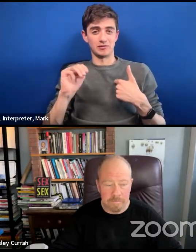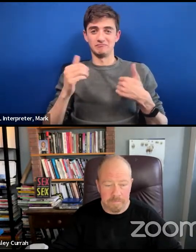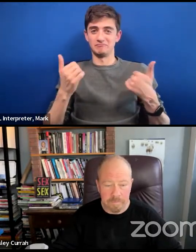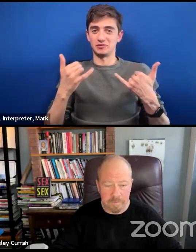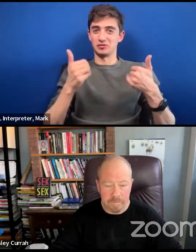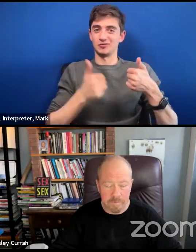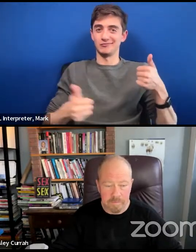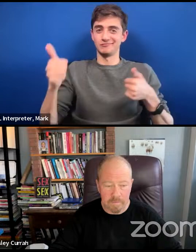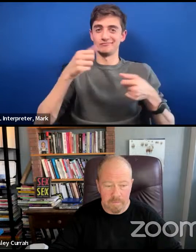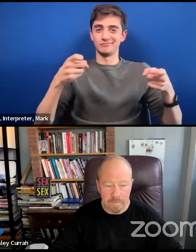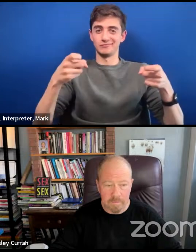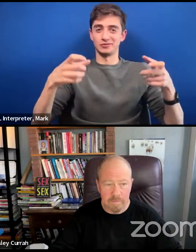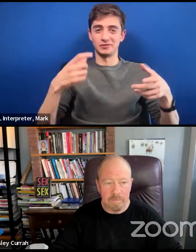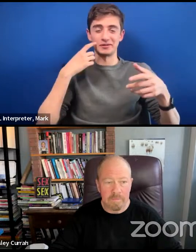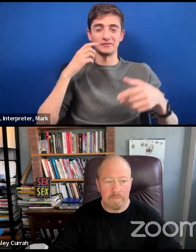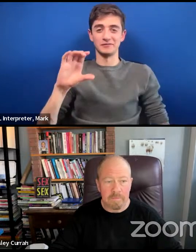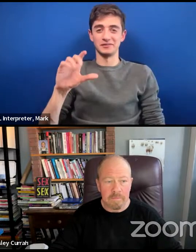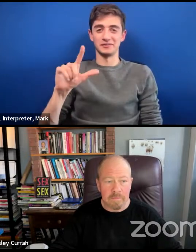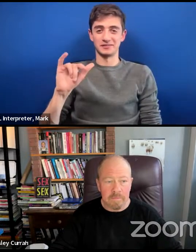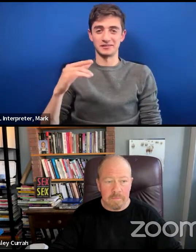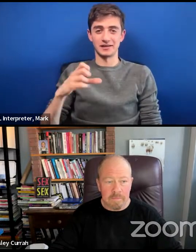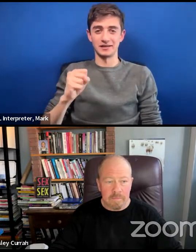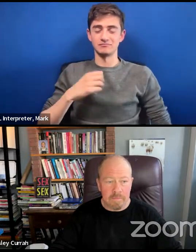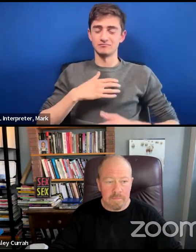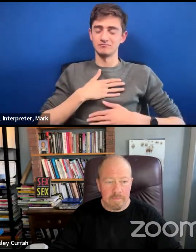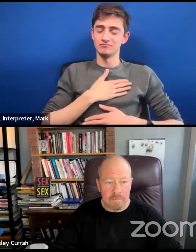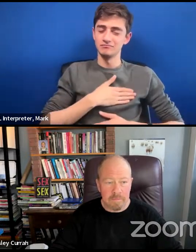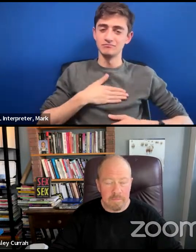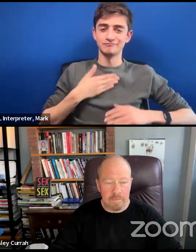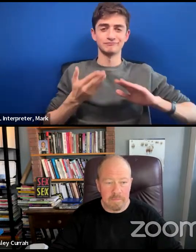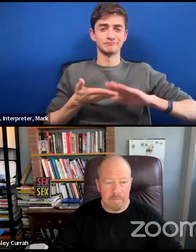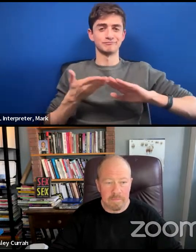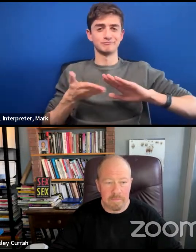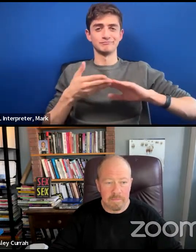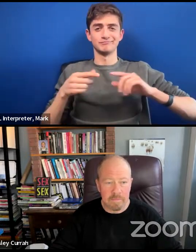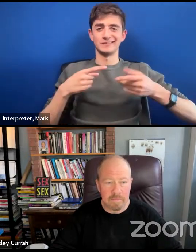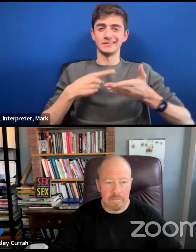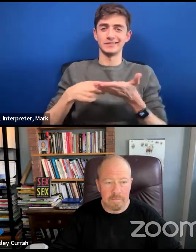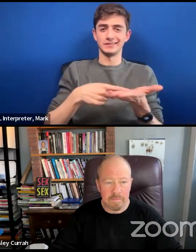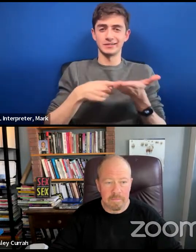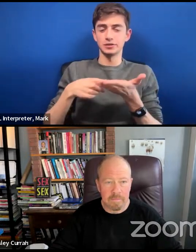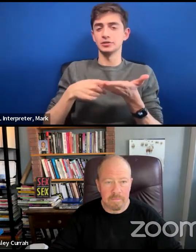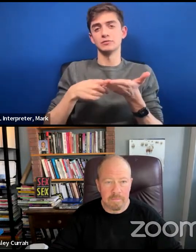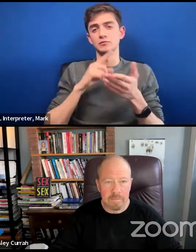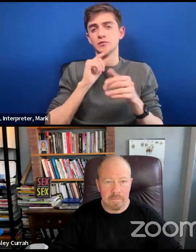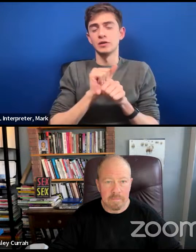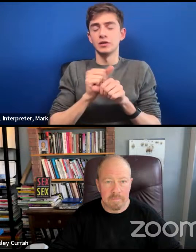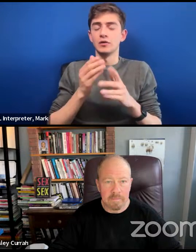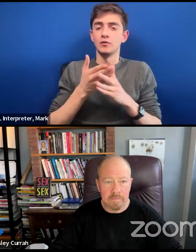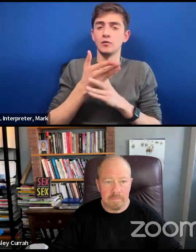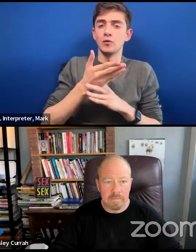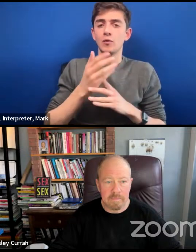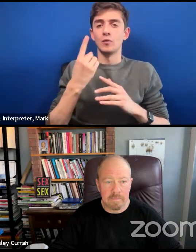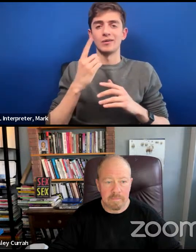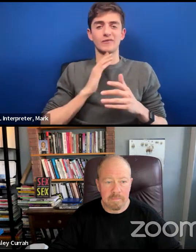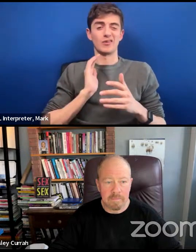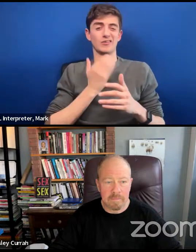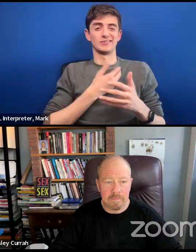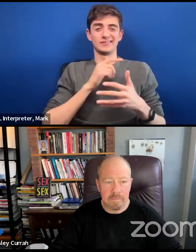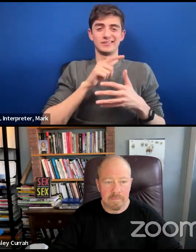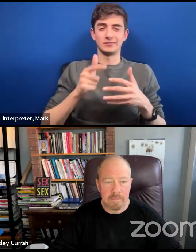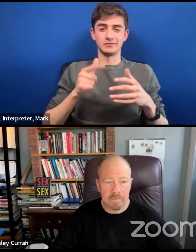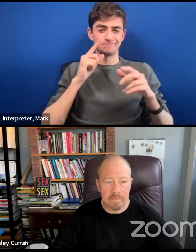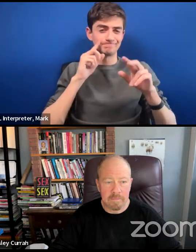moderating today's conversation which is part of a programming series that we have at CLAG's that investigates queer class